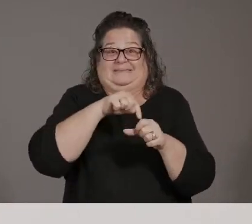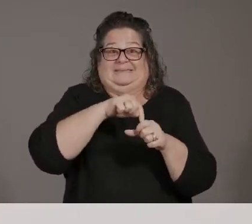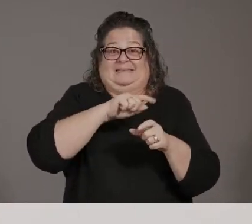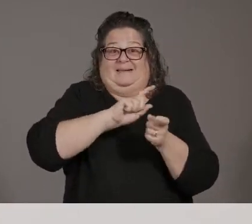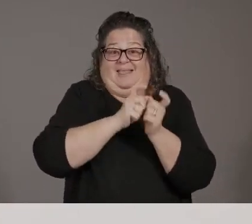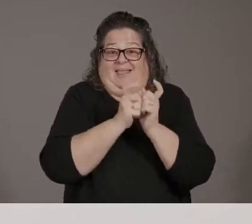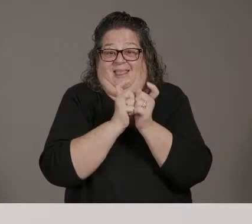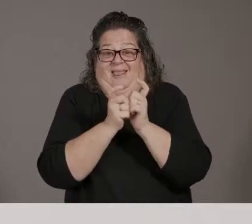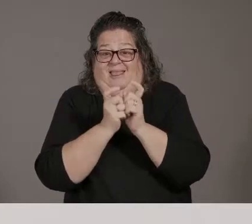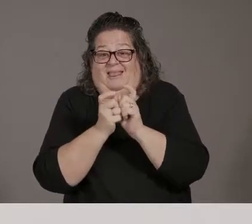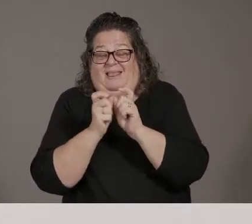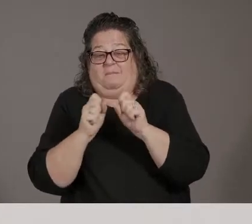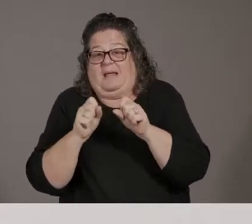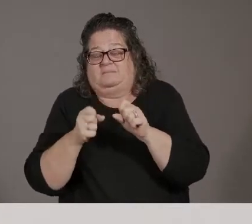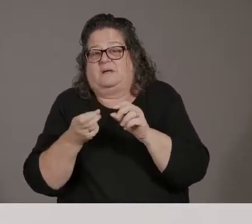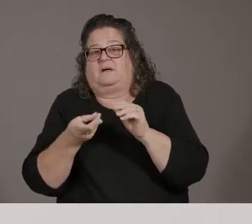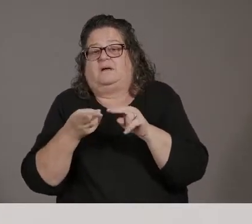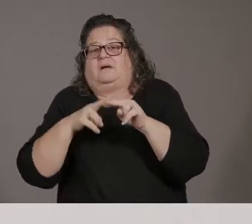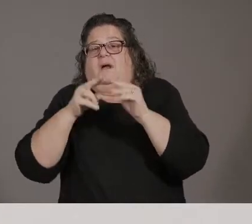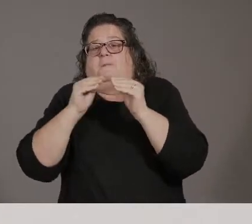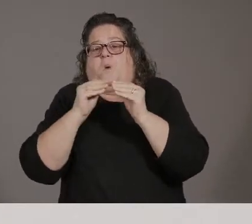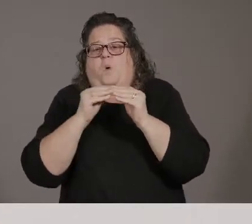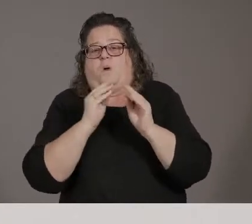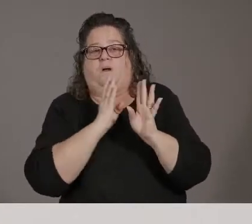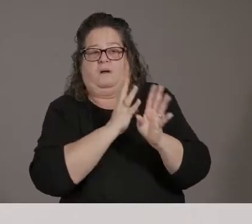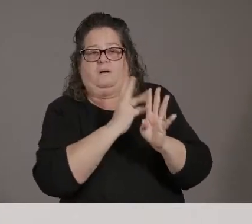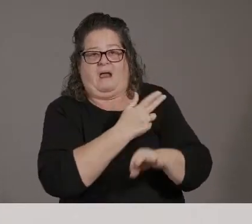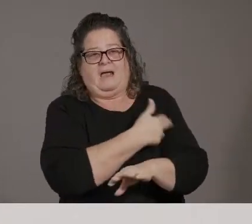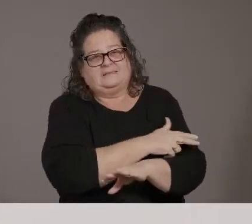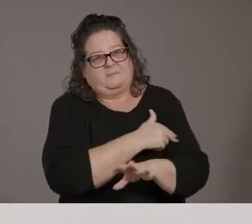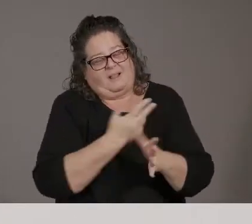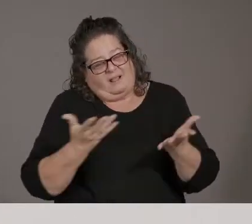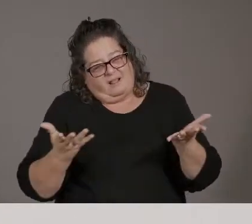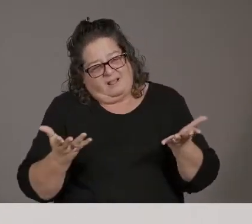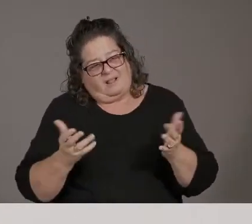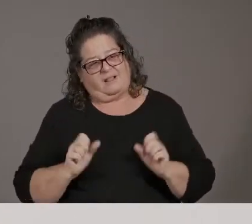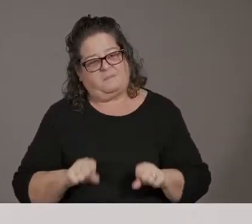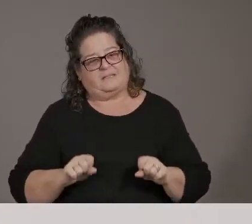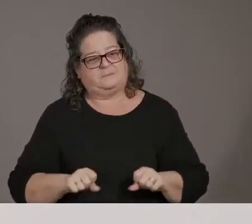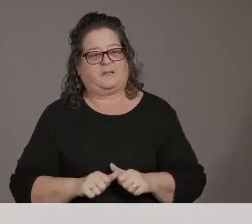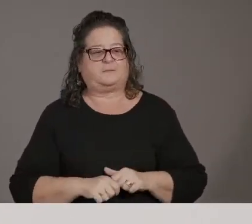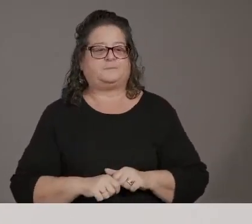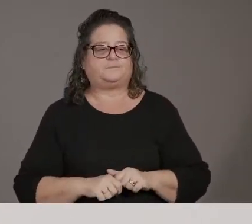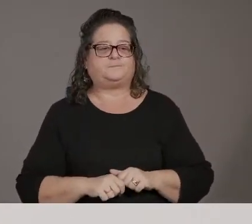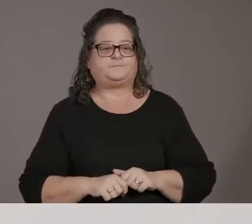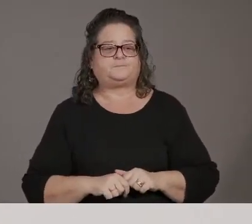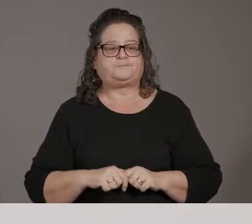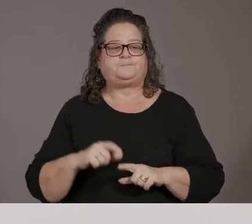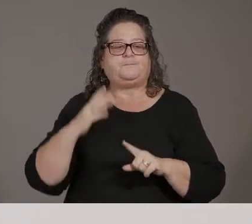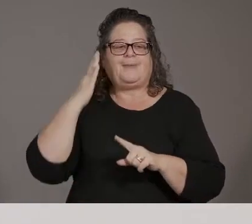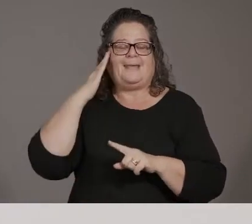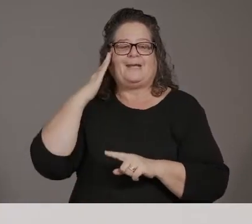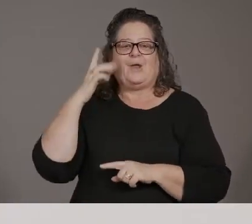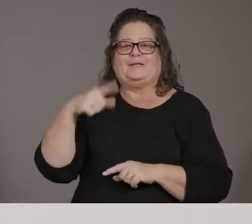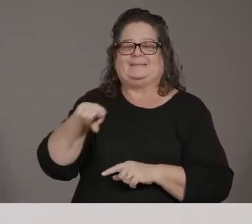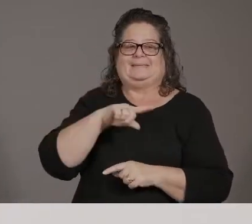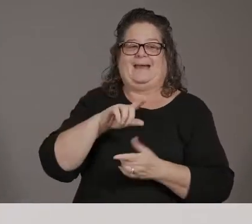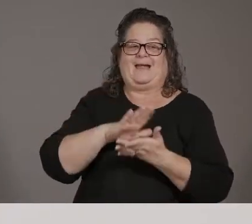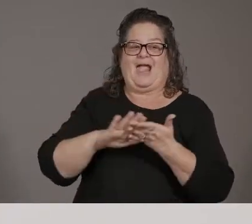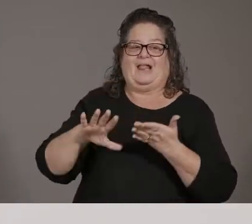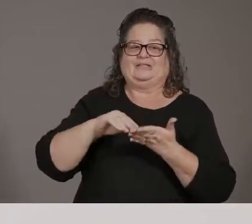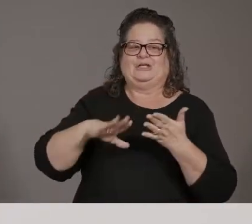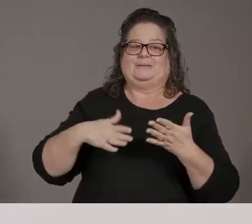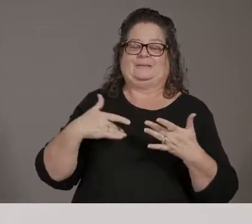that the younger people, the college students who go on these spring breaks predominantly aren't carriers of the virus and even though they're less susceptible